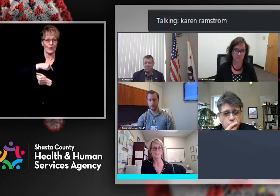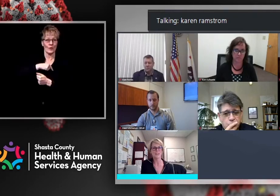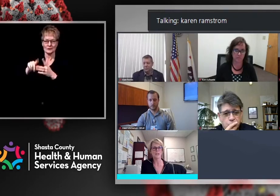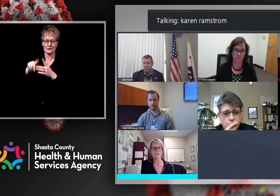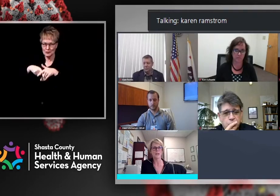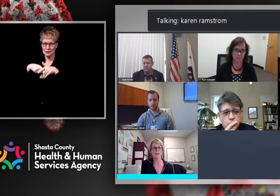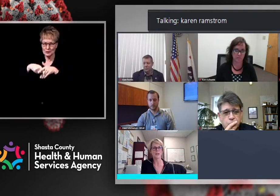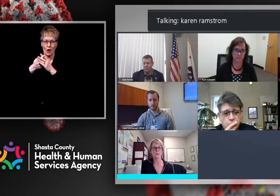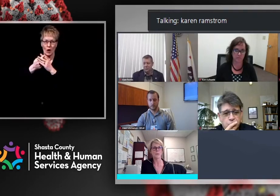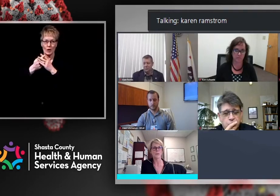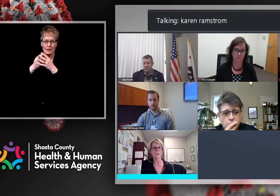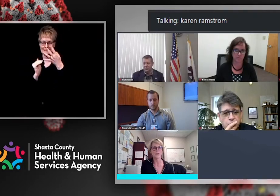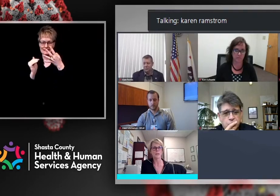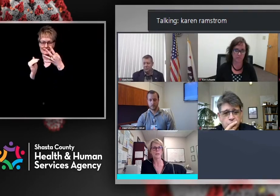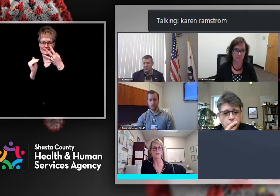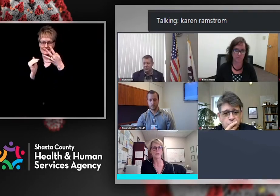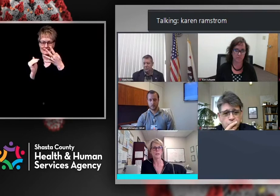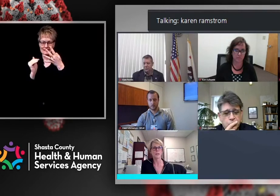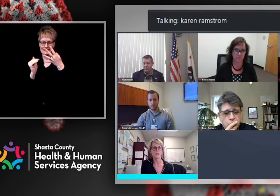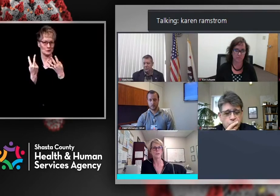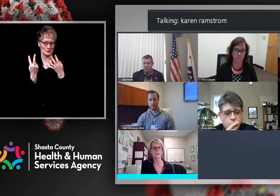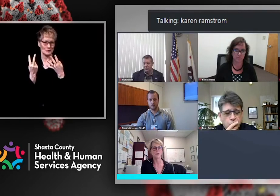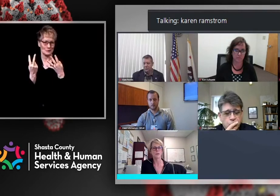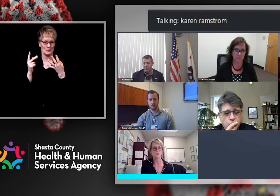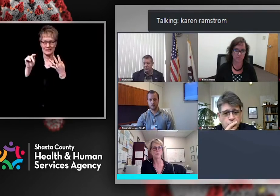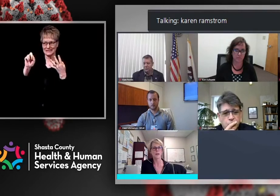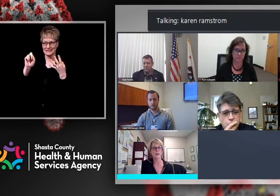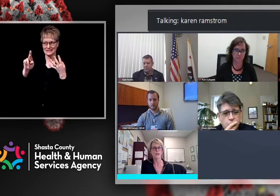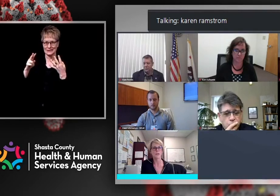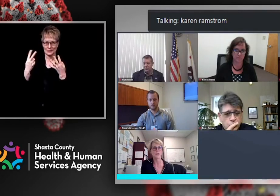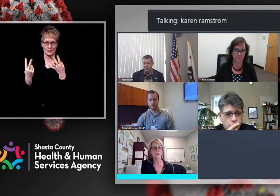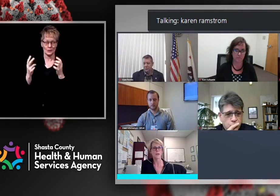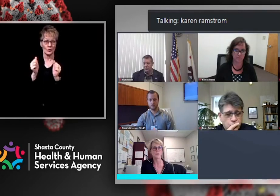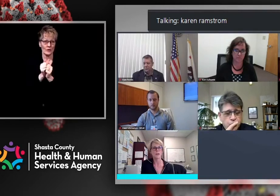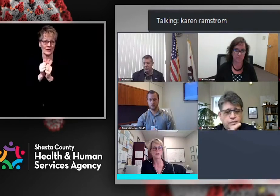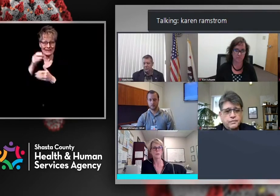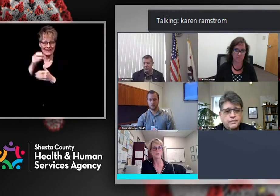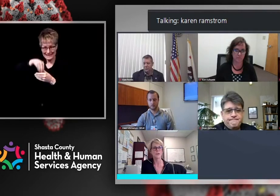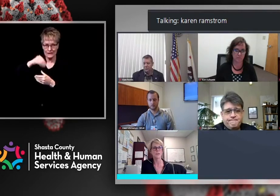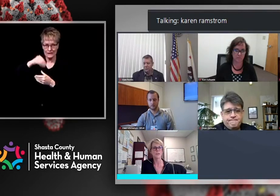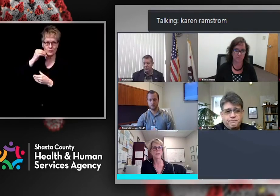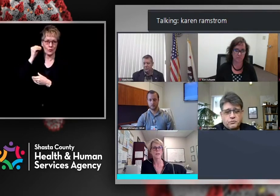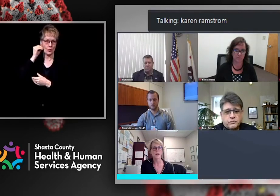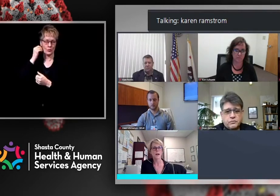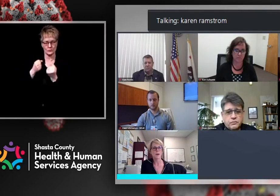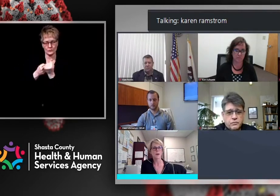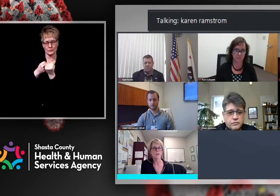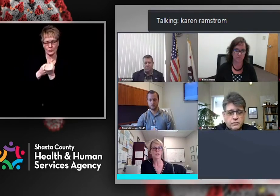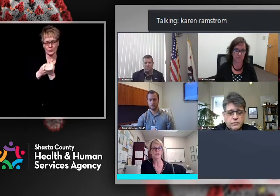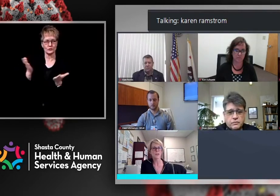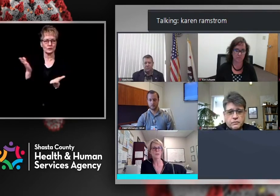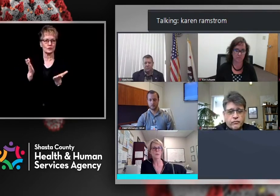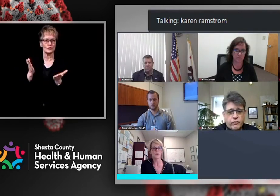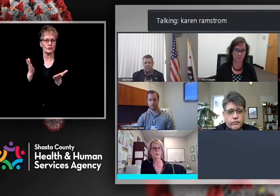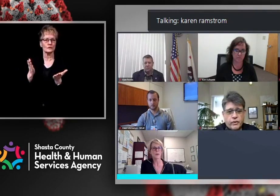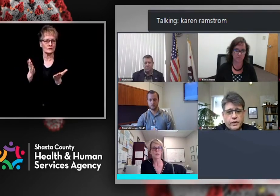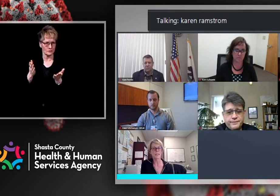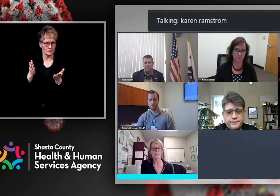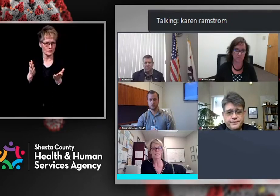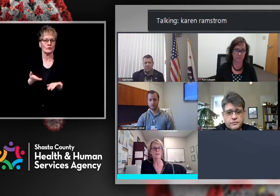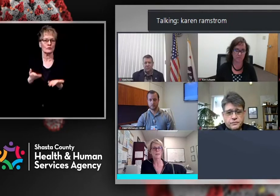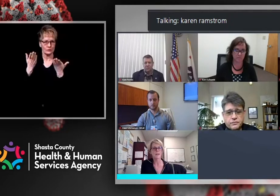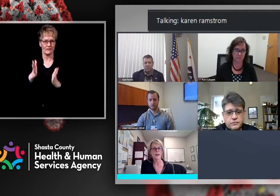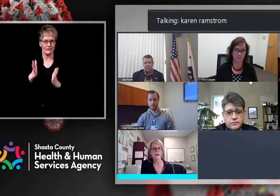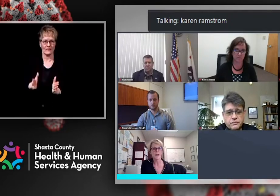in that direction with our in-home support service providers as well as community health workers, primary care